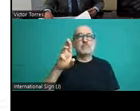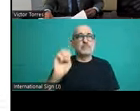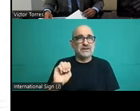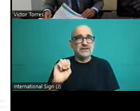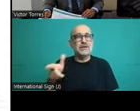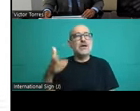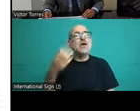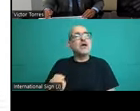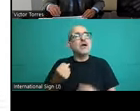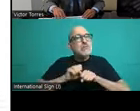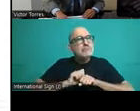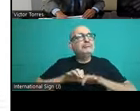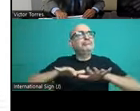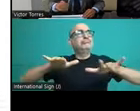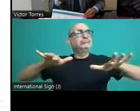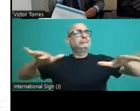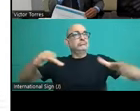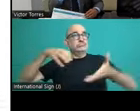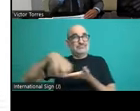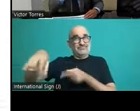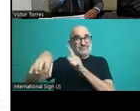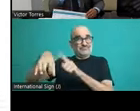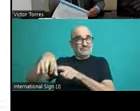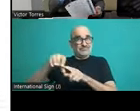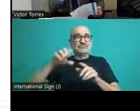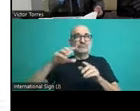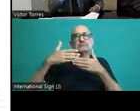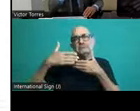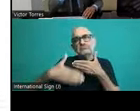financial crisis was over until